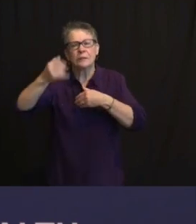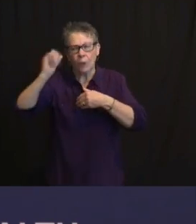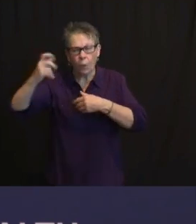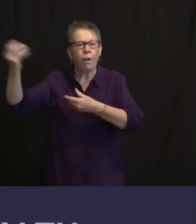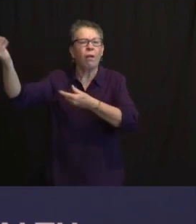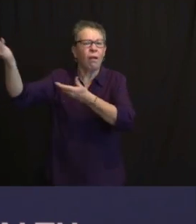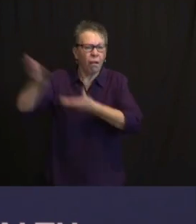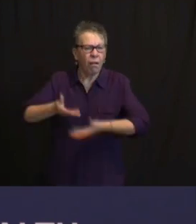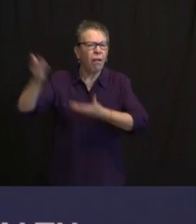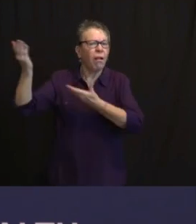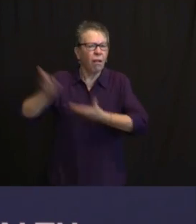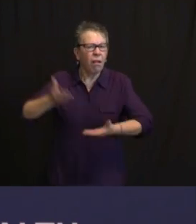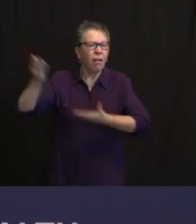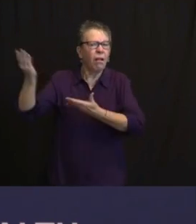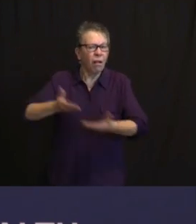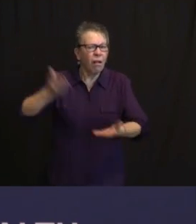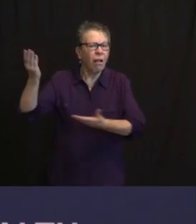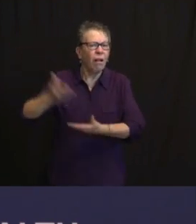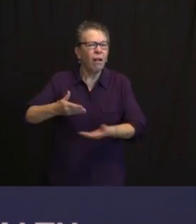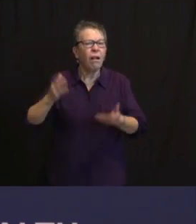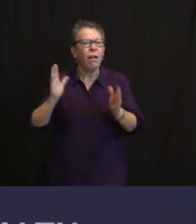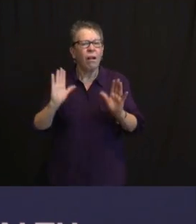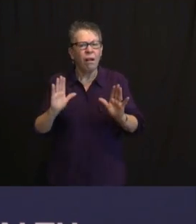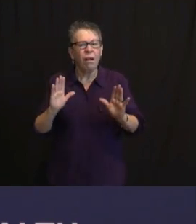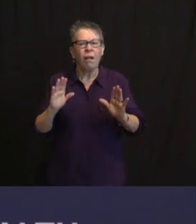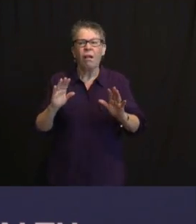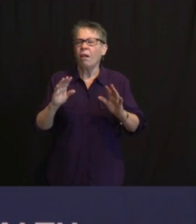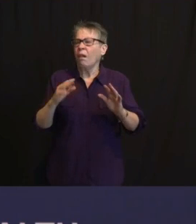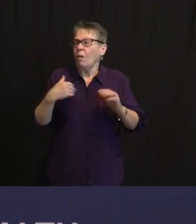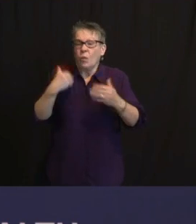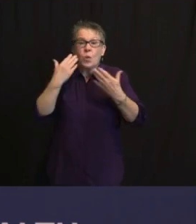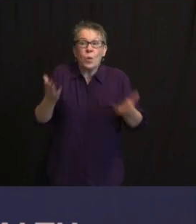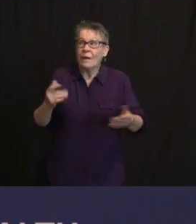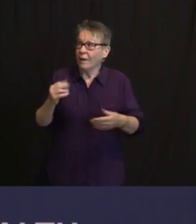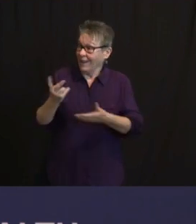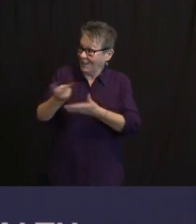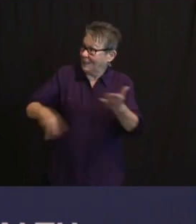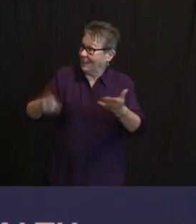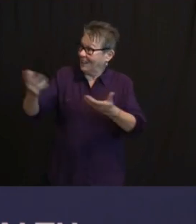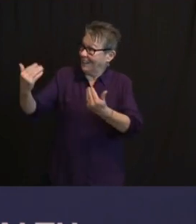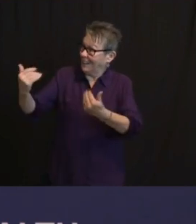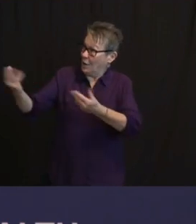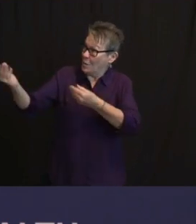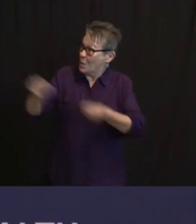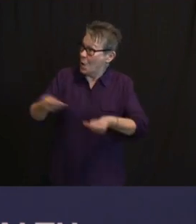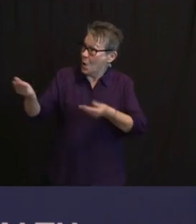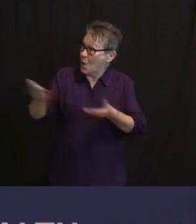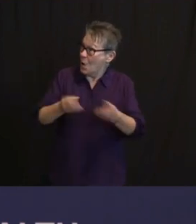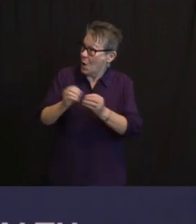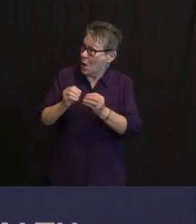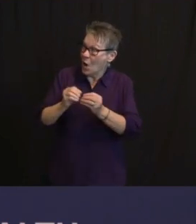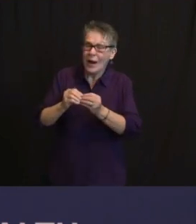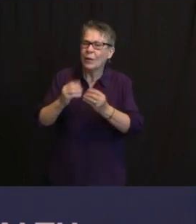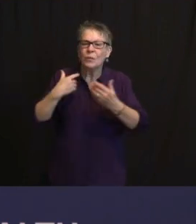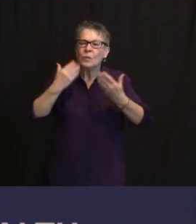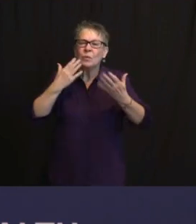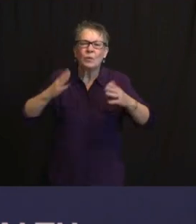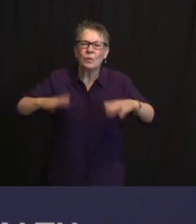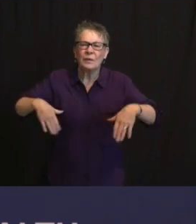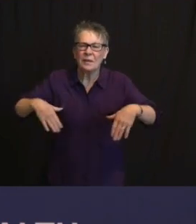THINK NEXT WEEK, THE WEEK AFTER, IT'S GOING TO GET THERE YET. YOUR LAST QUESTION WAS GOVERNOR CUOMO. LISTEN, THE TRI-STATE